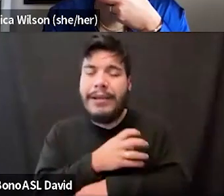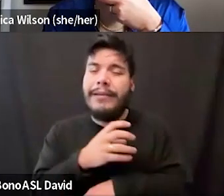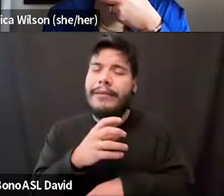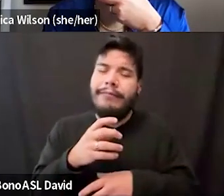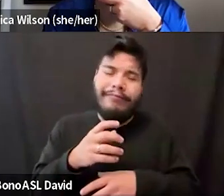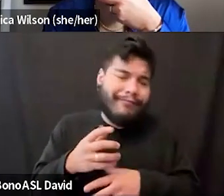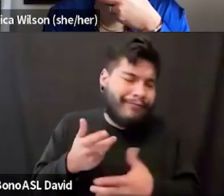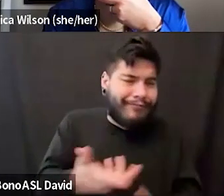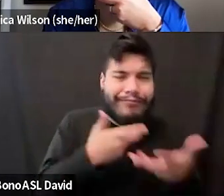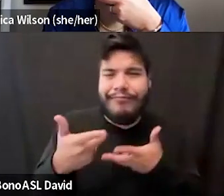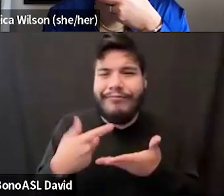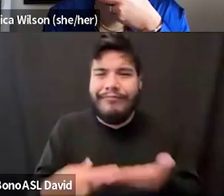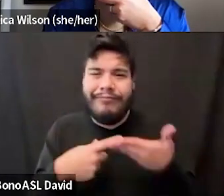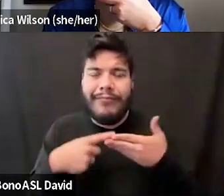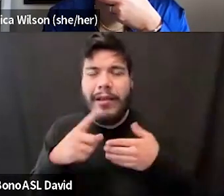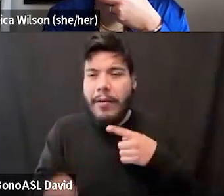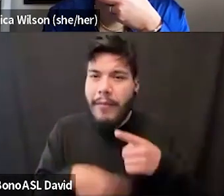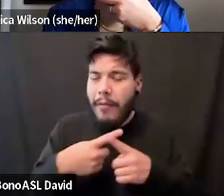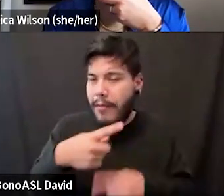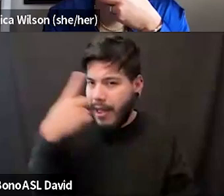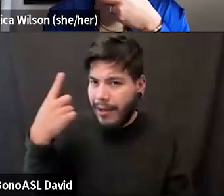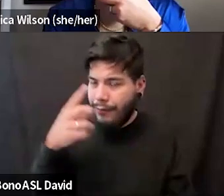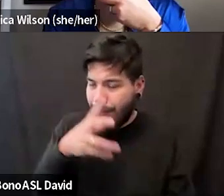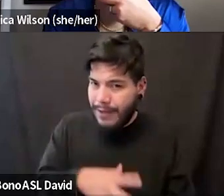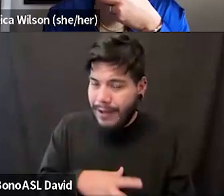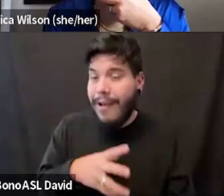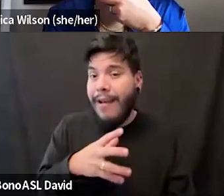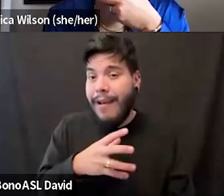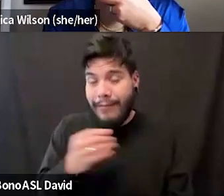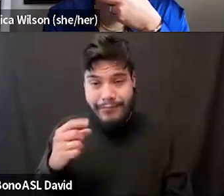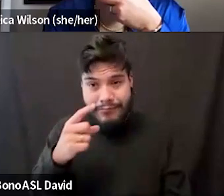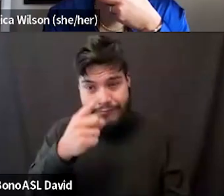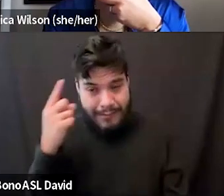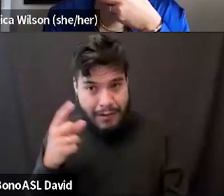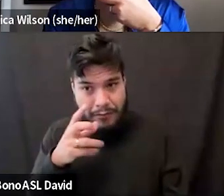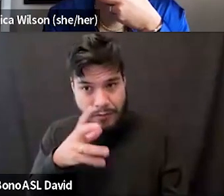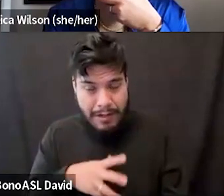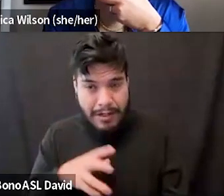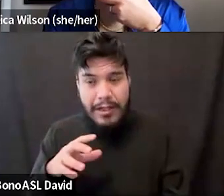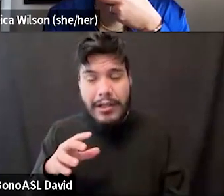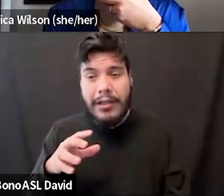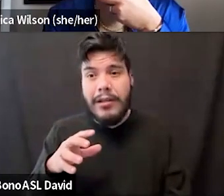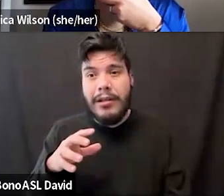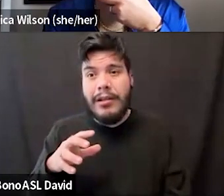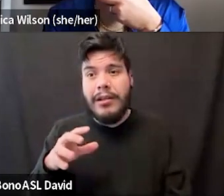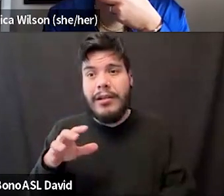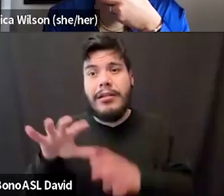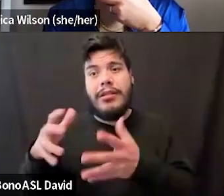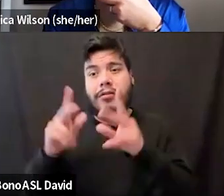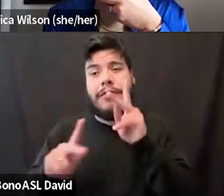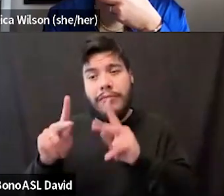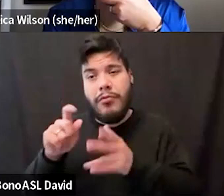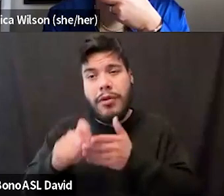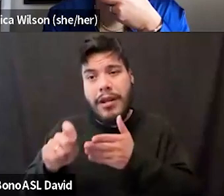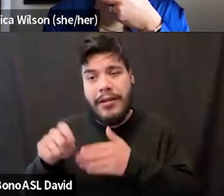conversation about Black, uh, women and Black, uh, womanish people, right, in this way. It's really beautiful